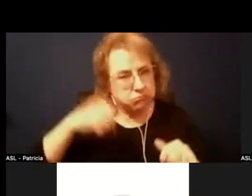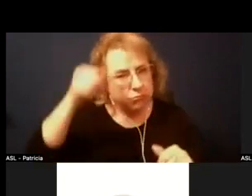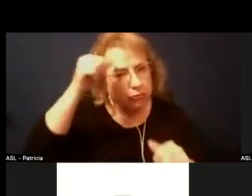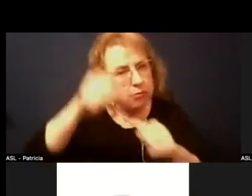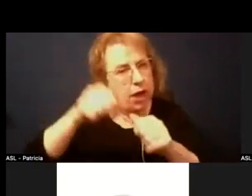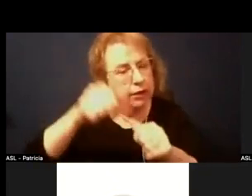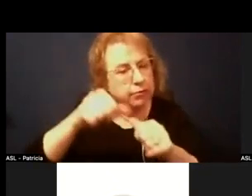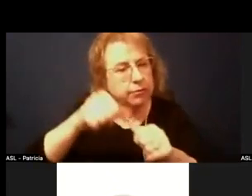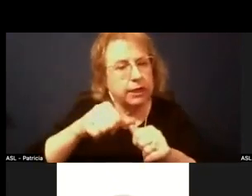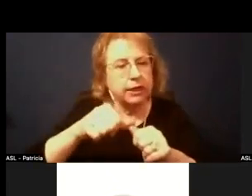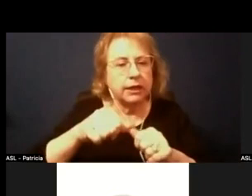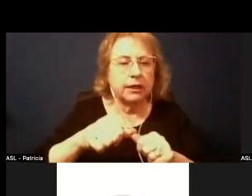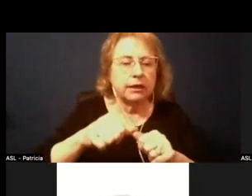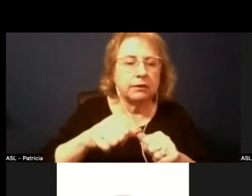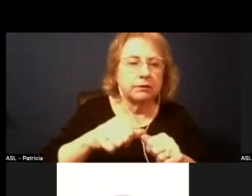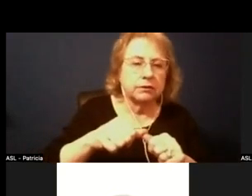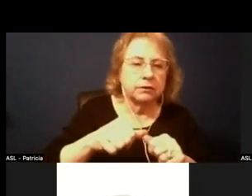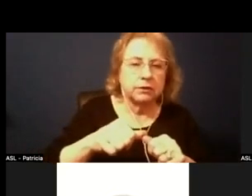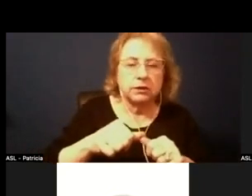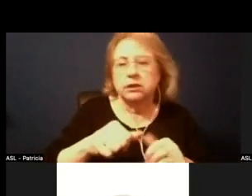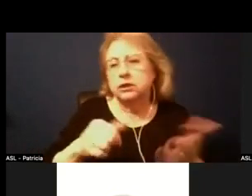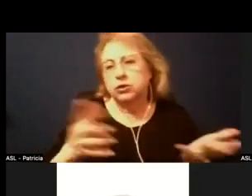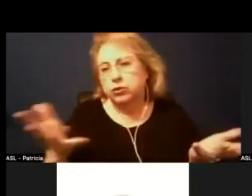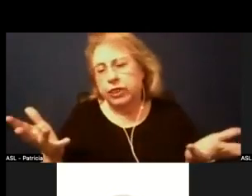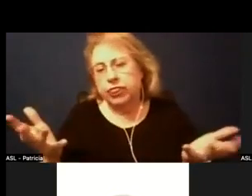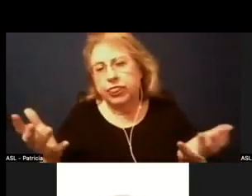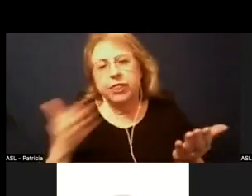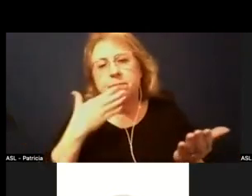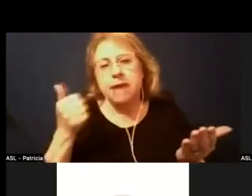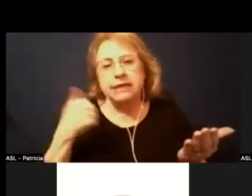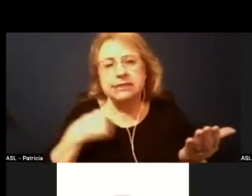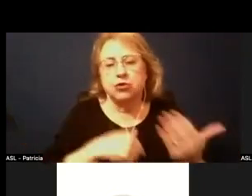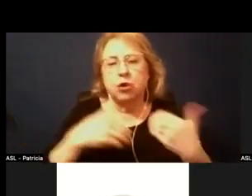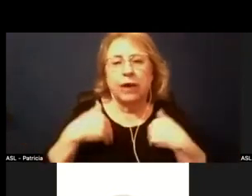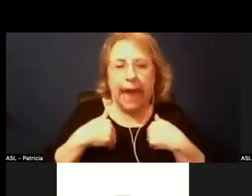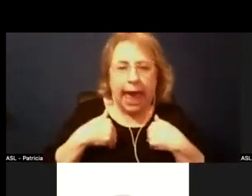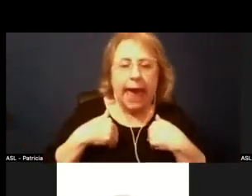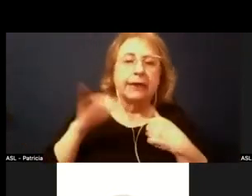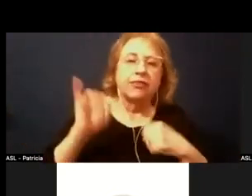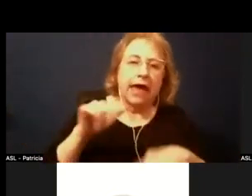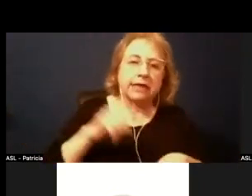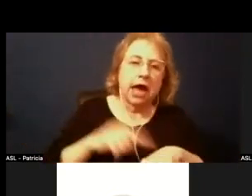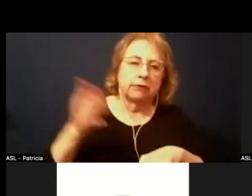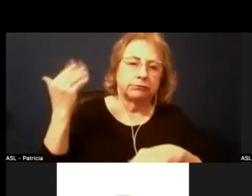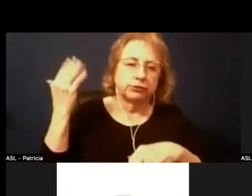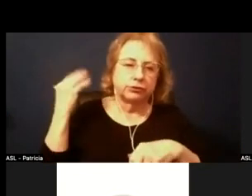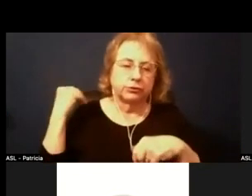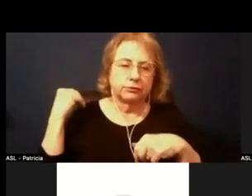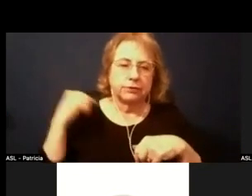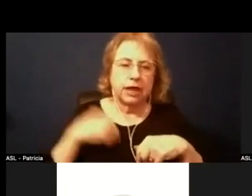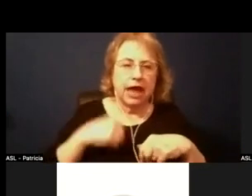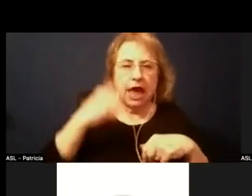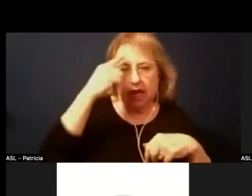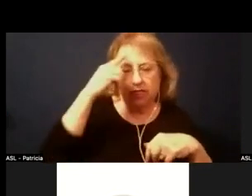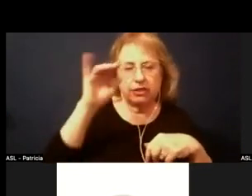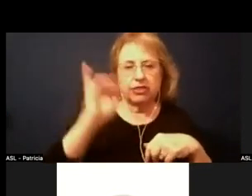were like well the best of what we got at the time um you know and I think that's why